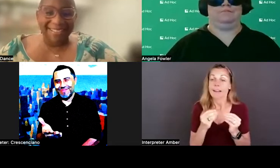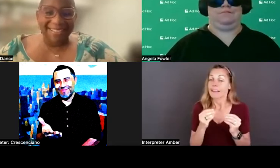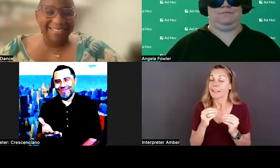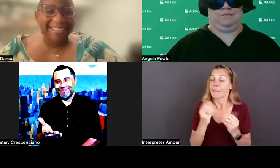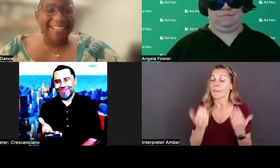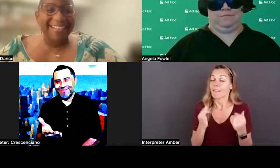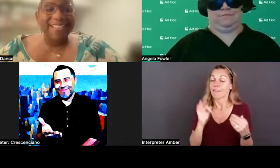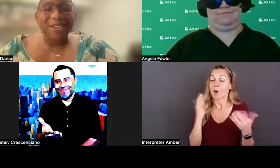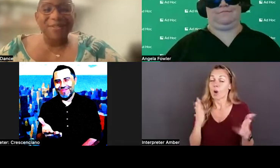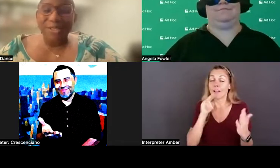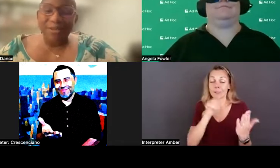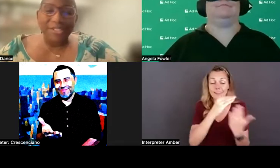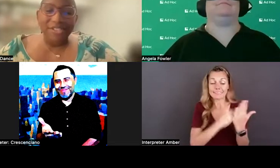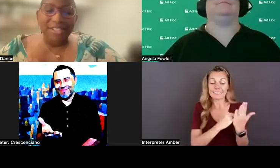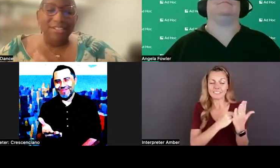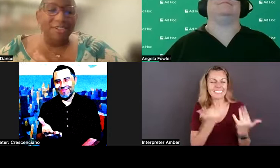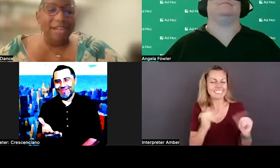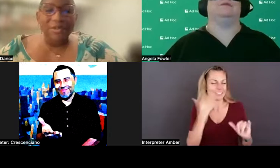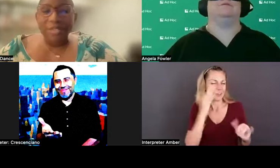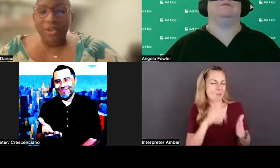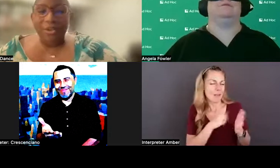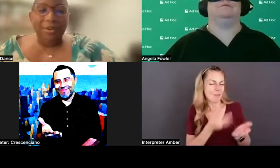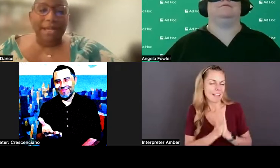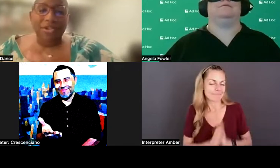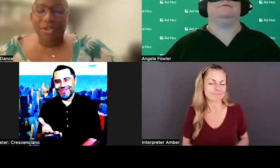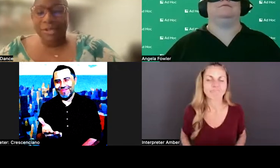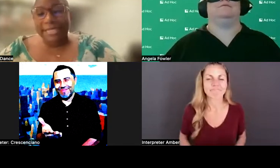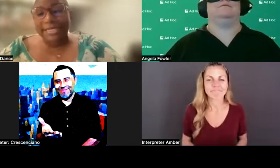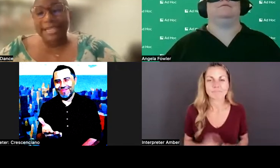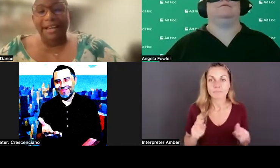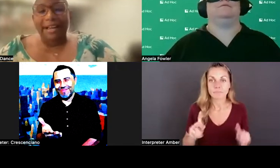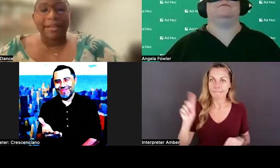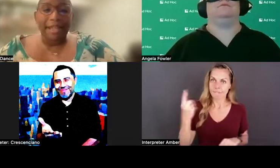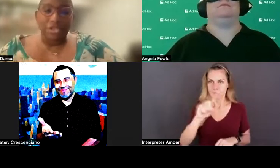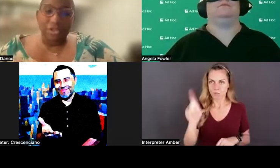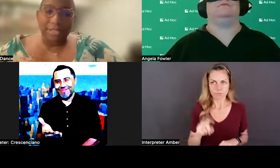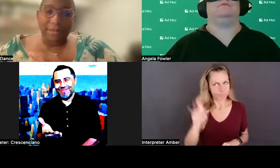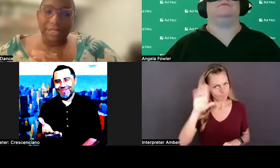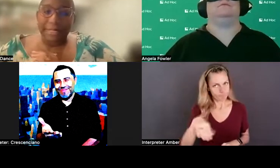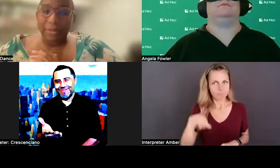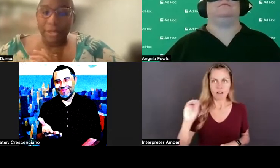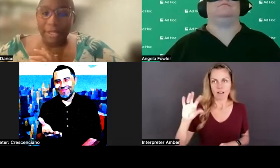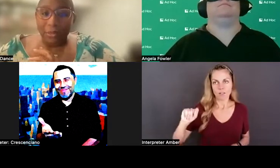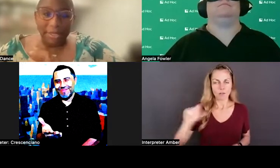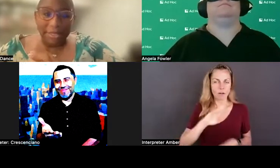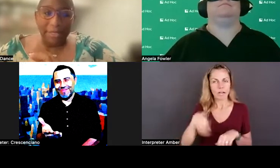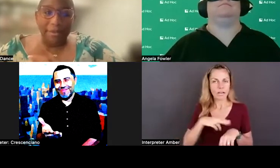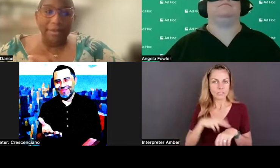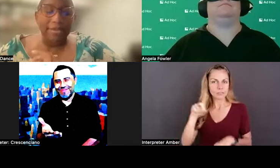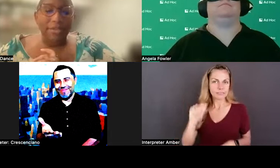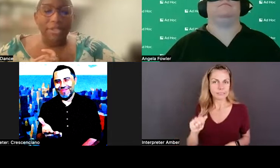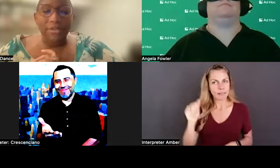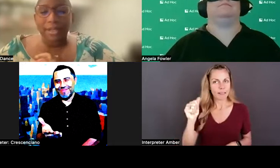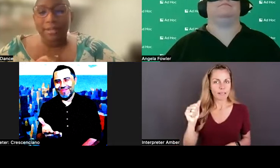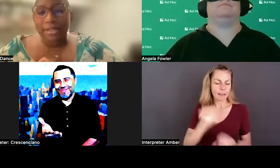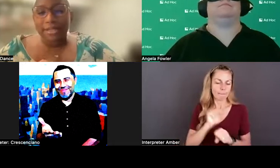ready. So our first question, you know, as we know, October is National Disability Employment Awareness Month.